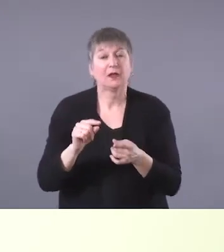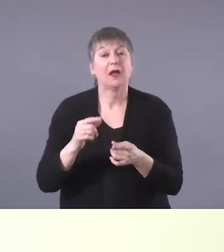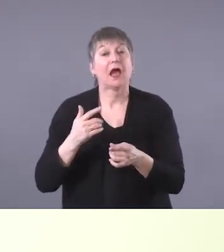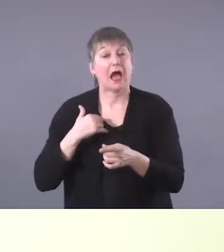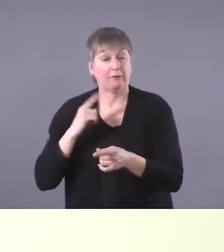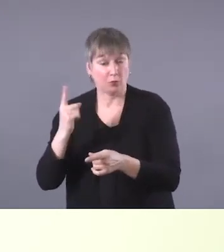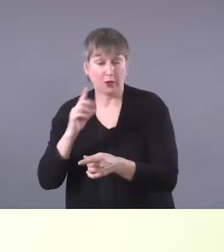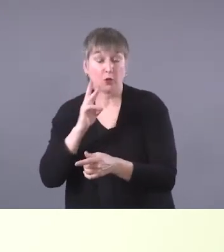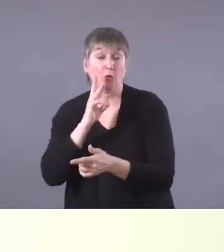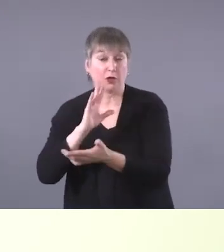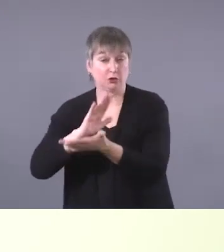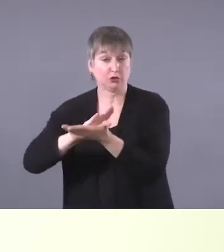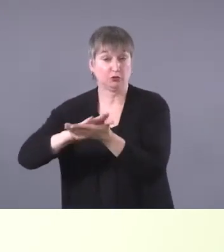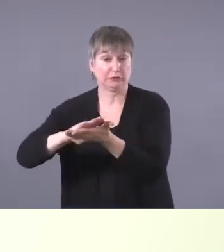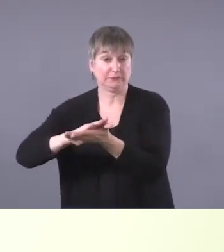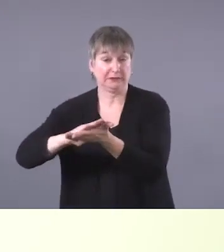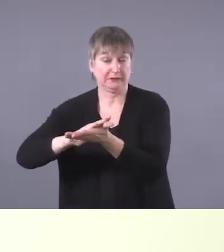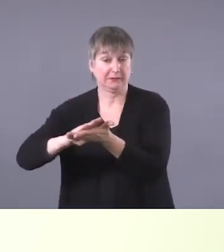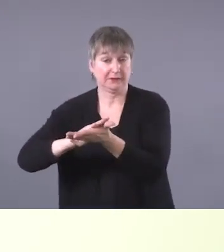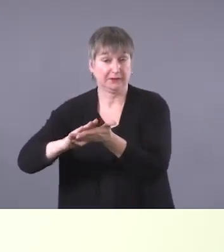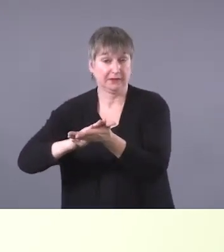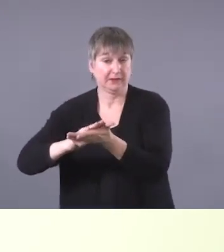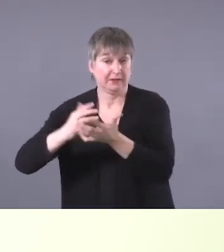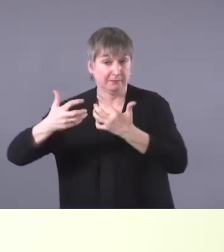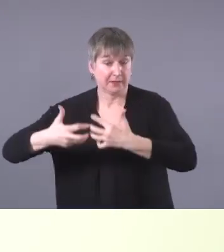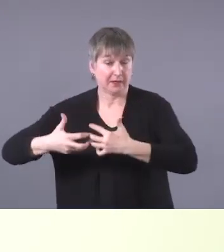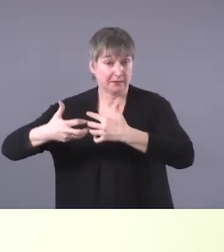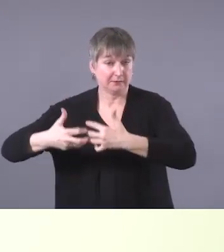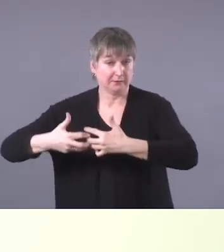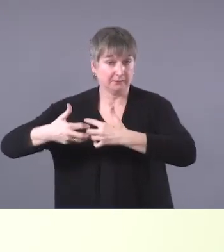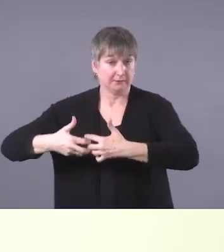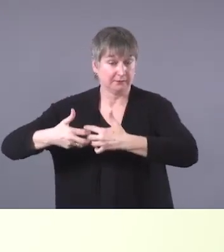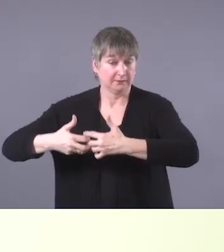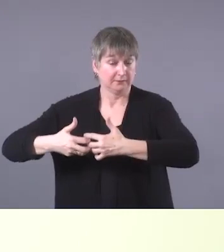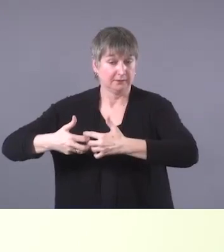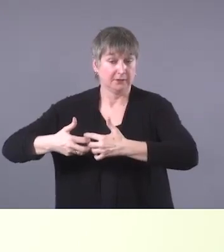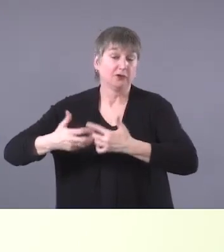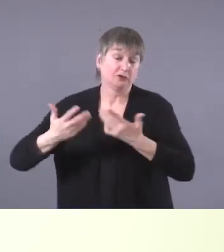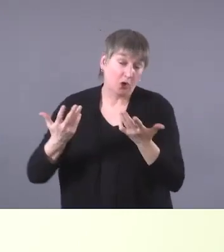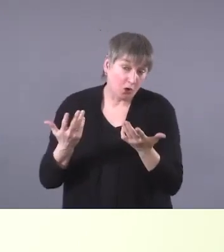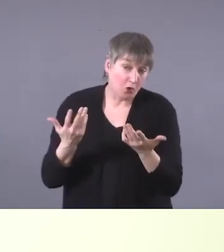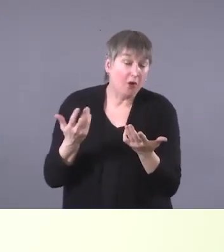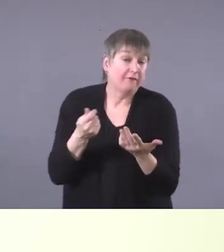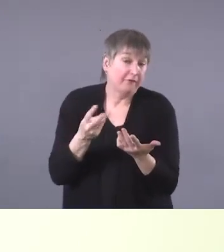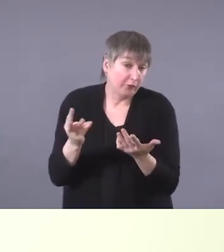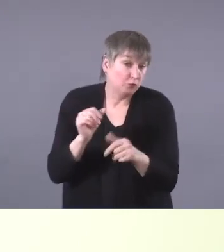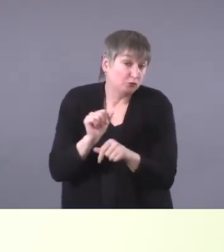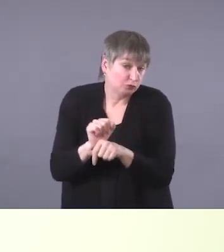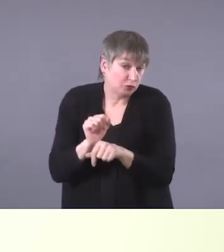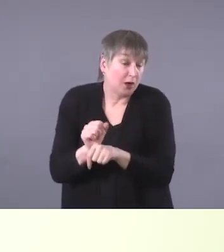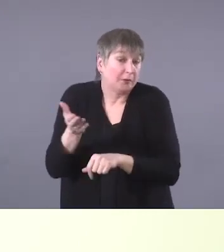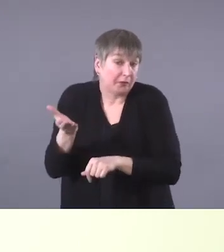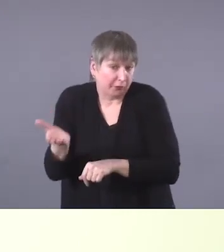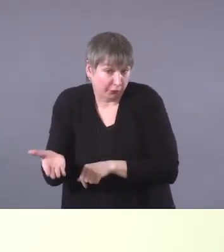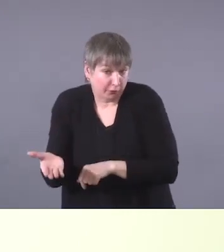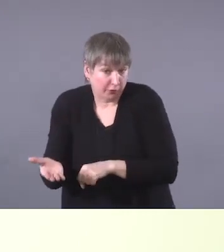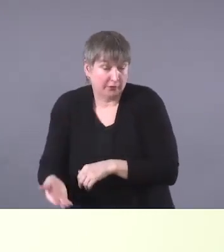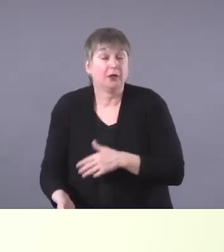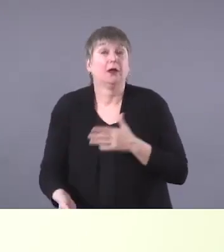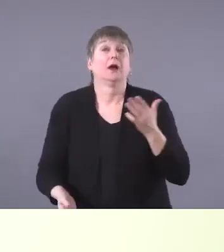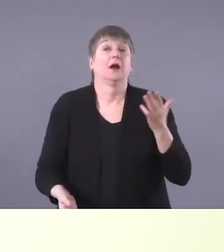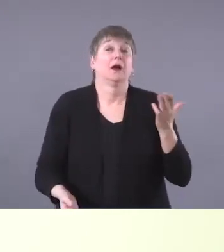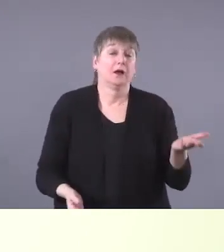plant where a few jobs are accessed through there. And they also have a